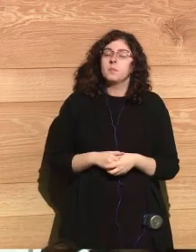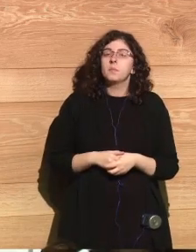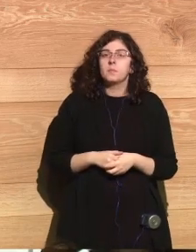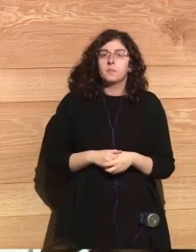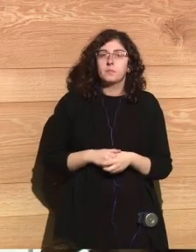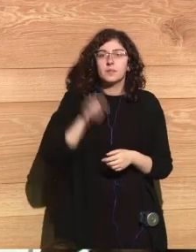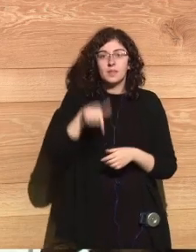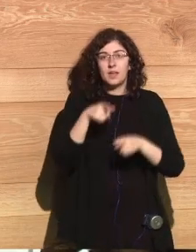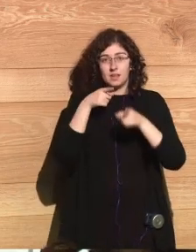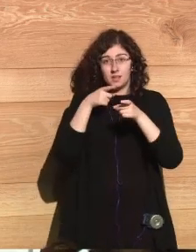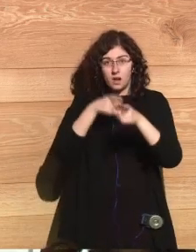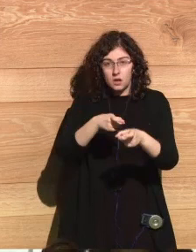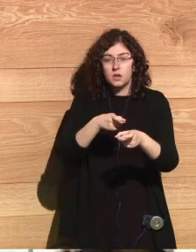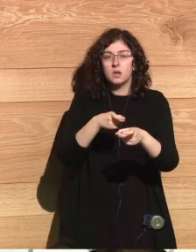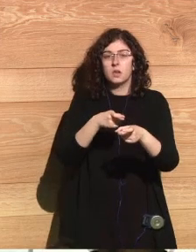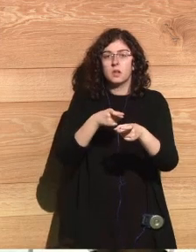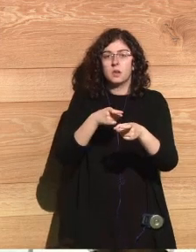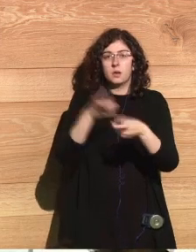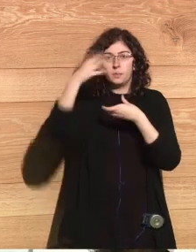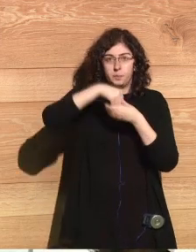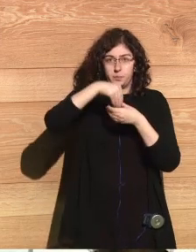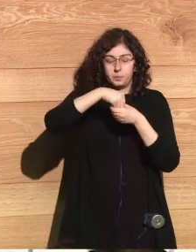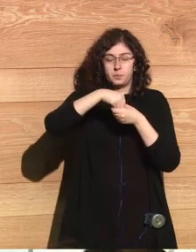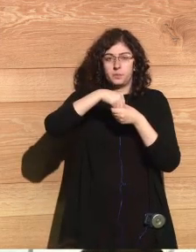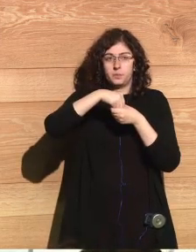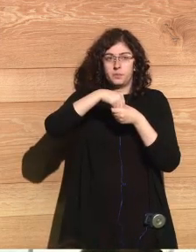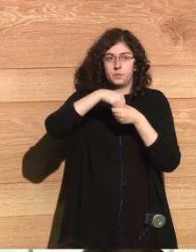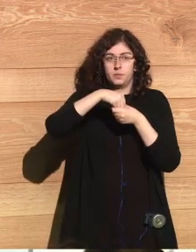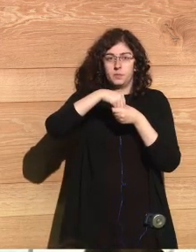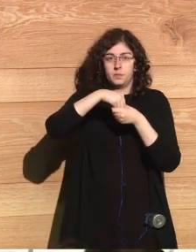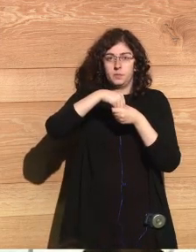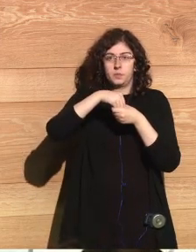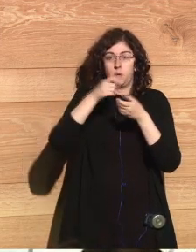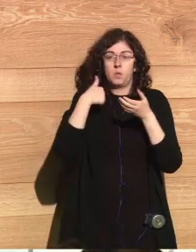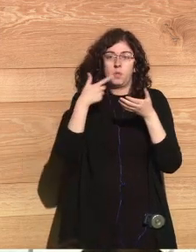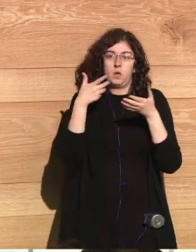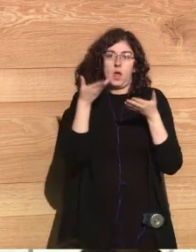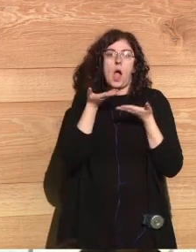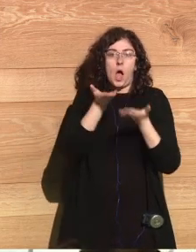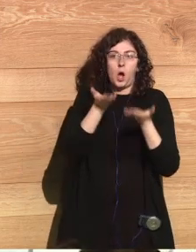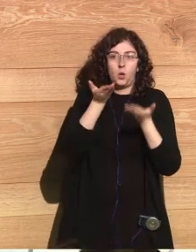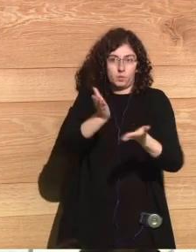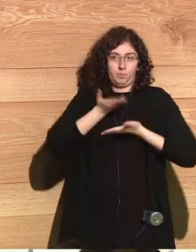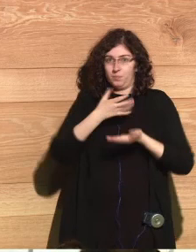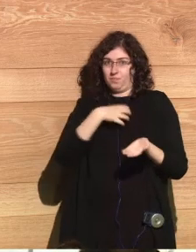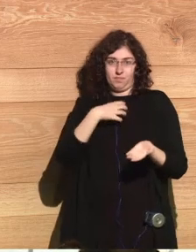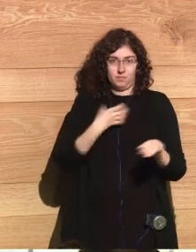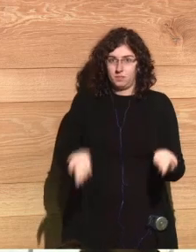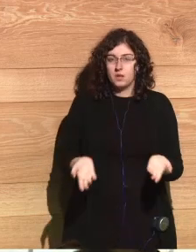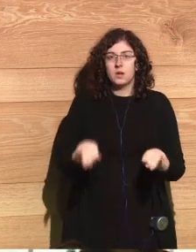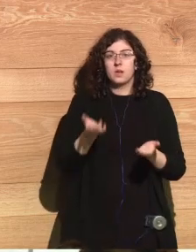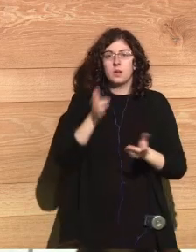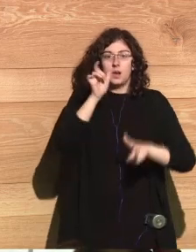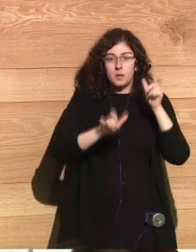suffering for it, or their offspring, because there's no chance of receiving aid.